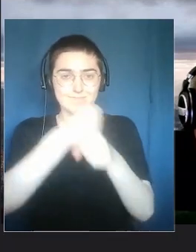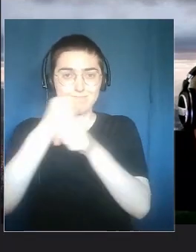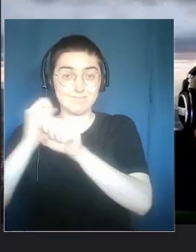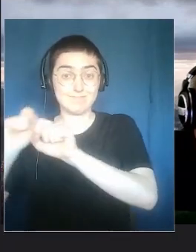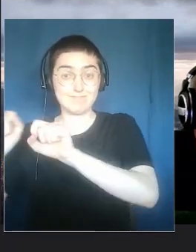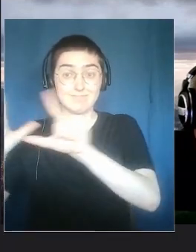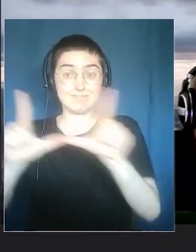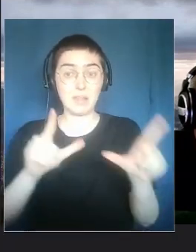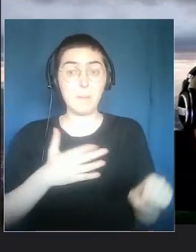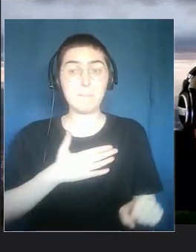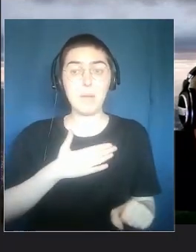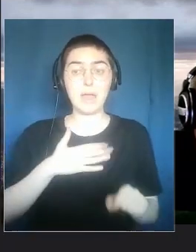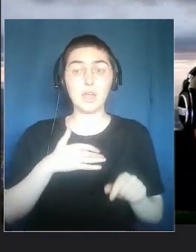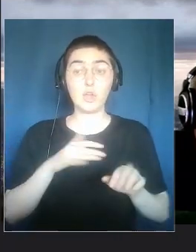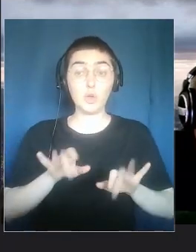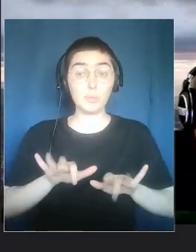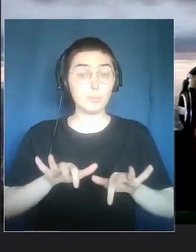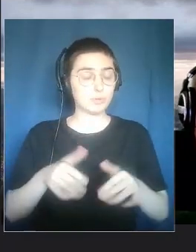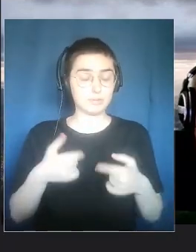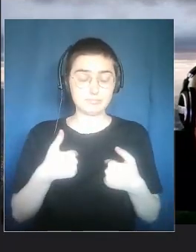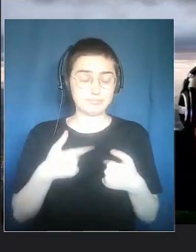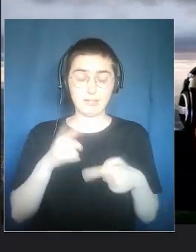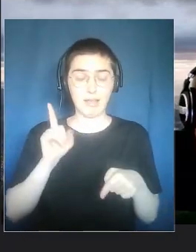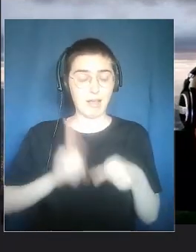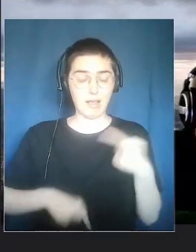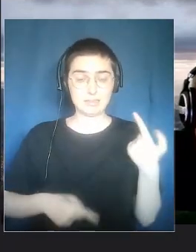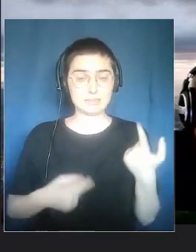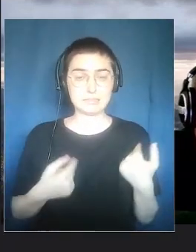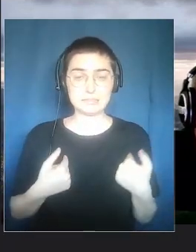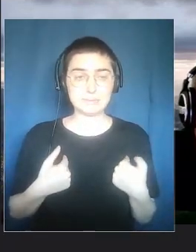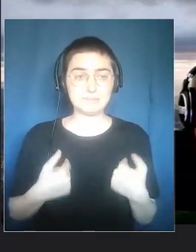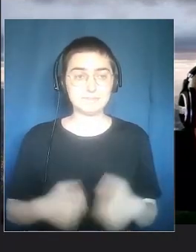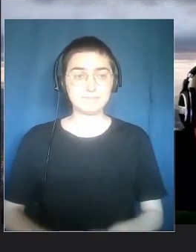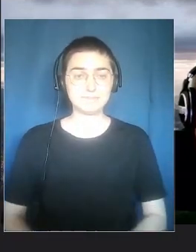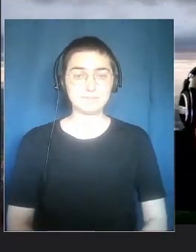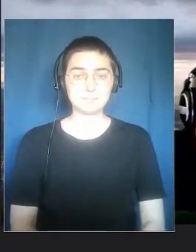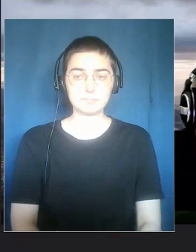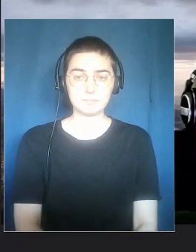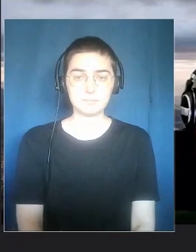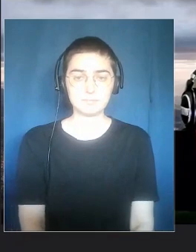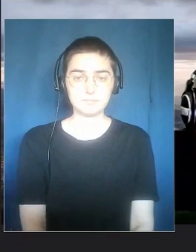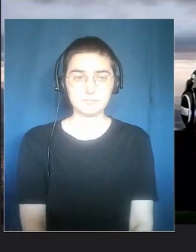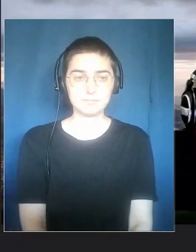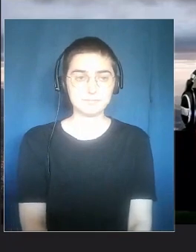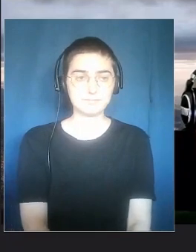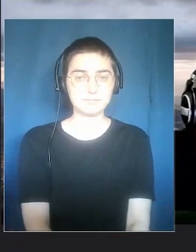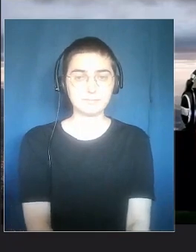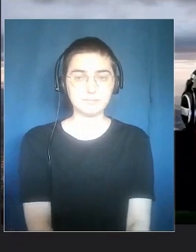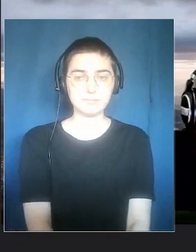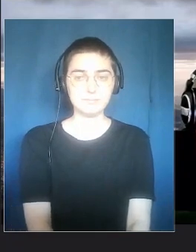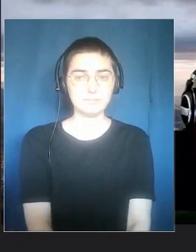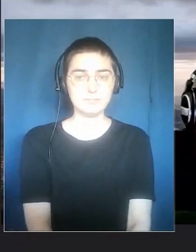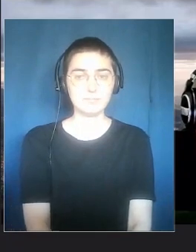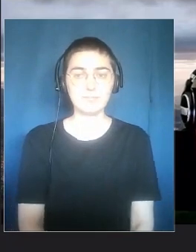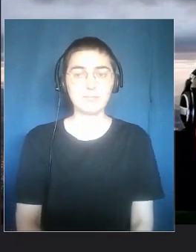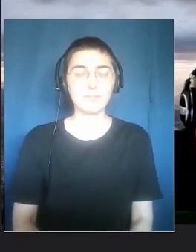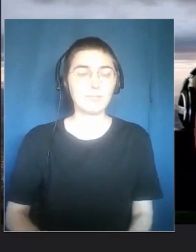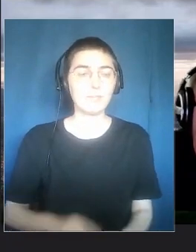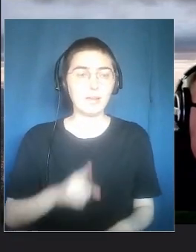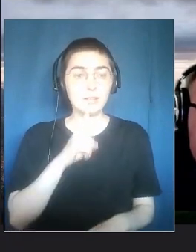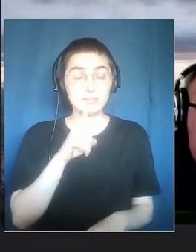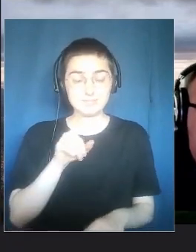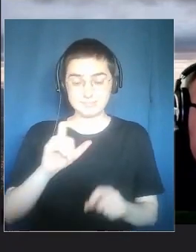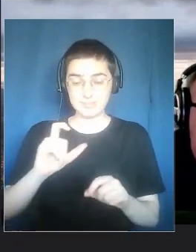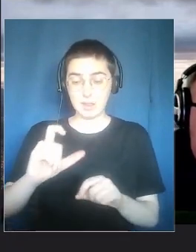share my screen, but I'm having some issues. Can you help me with that? Technical support. I